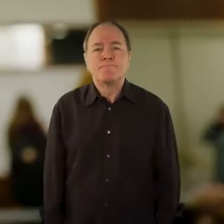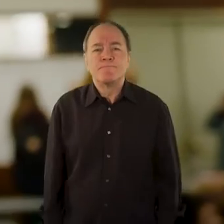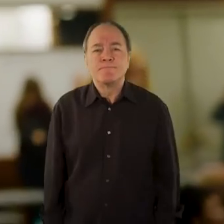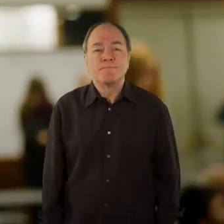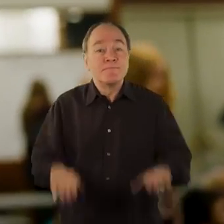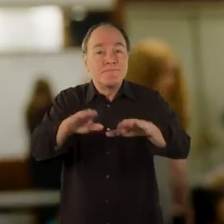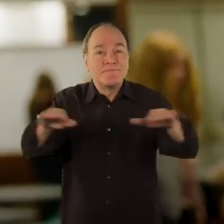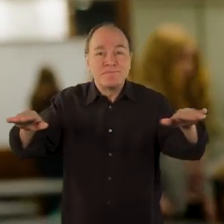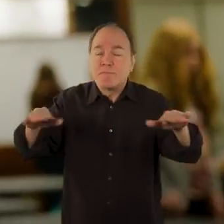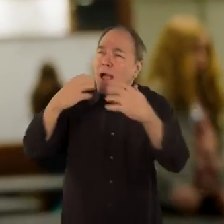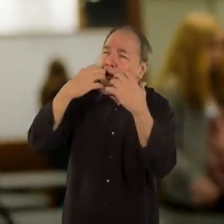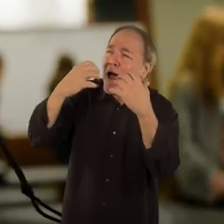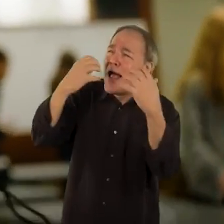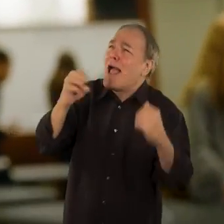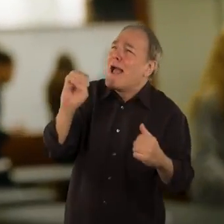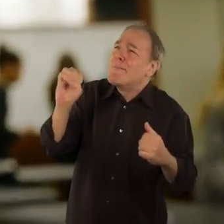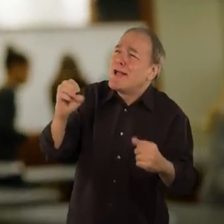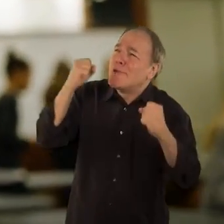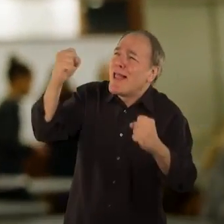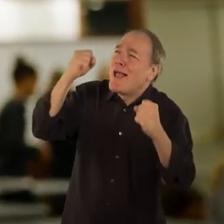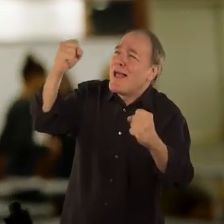Emanuel dances and laughs with other children.